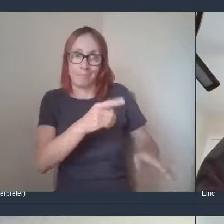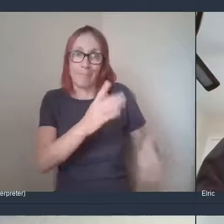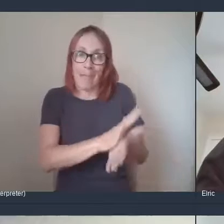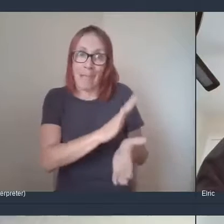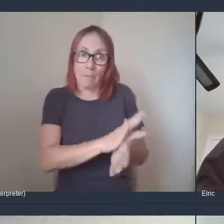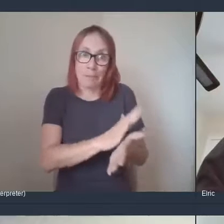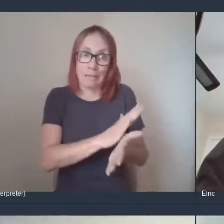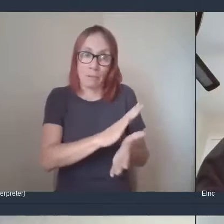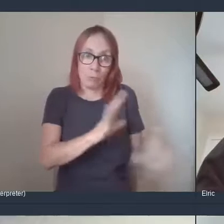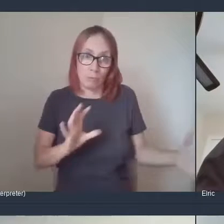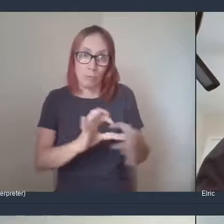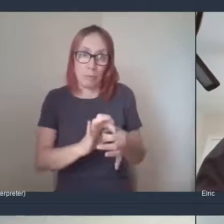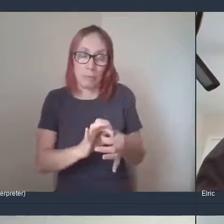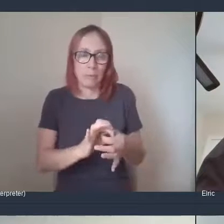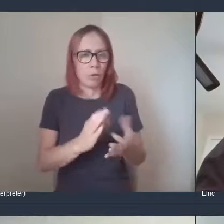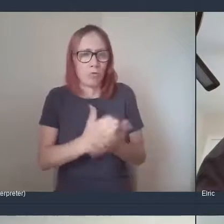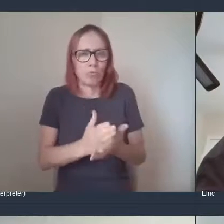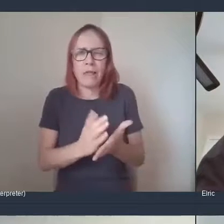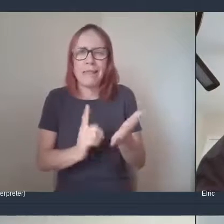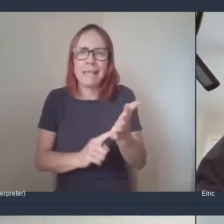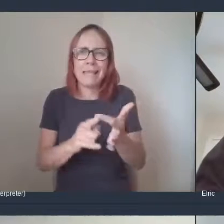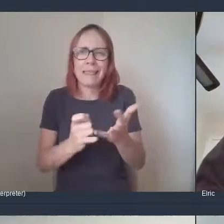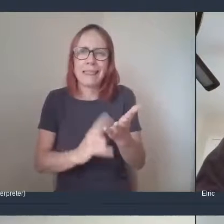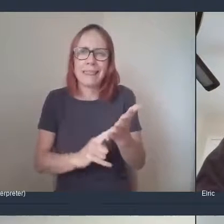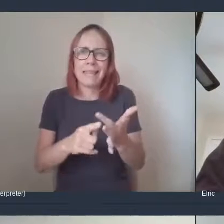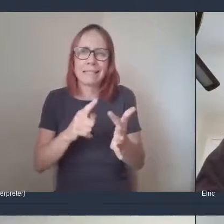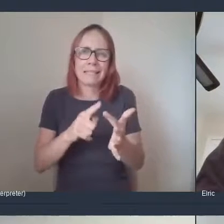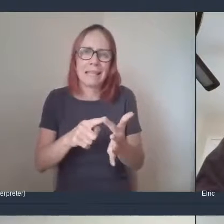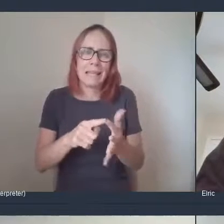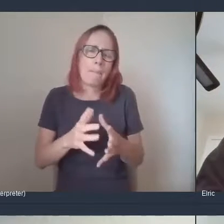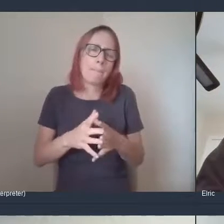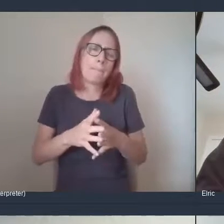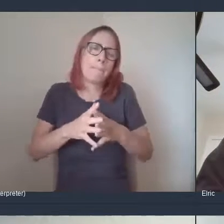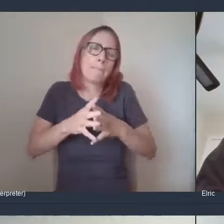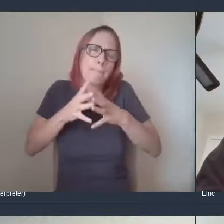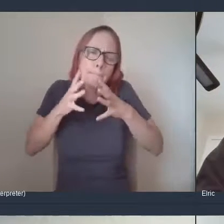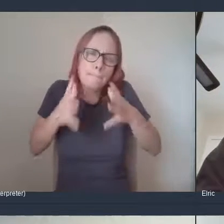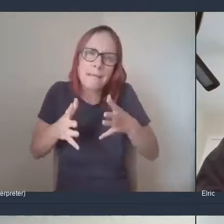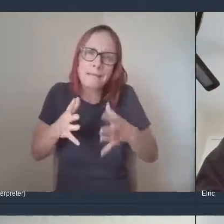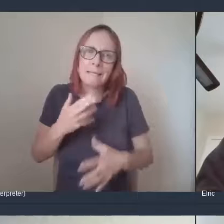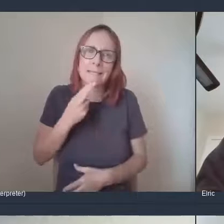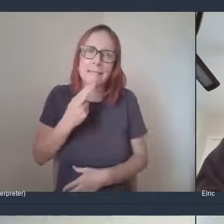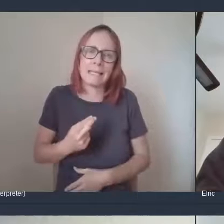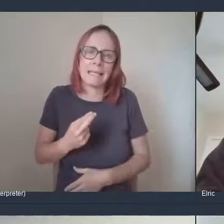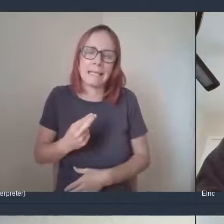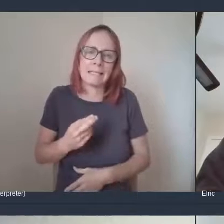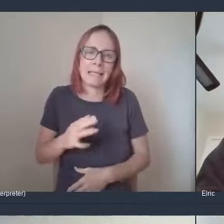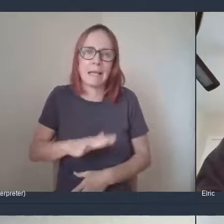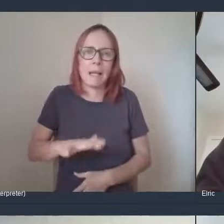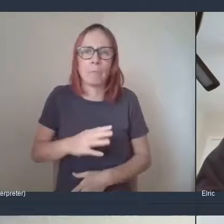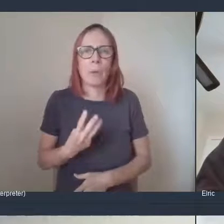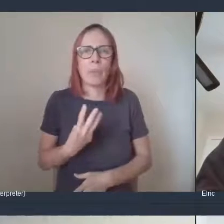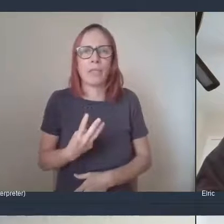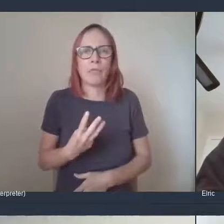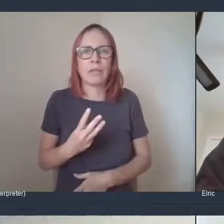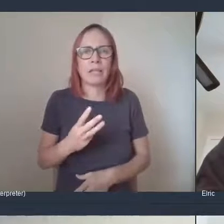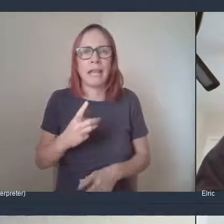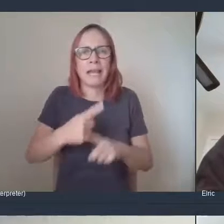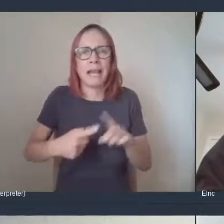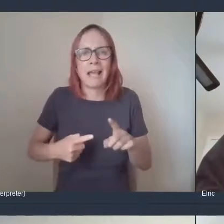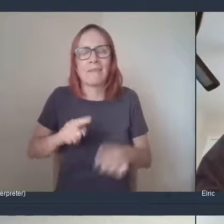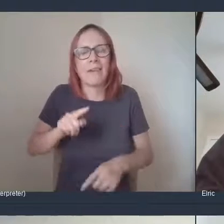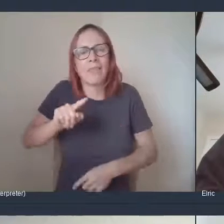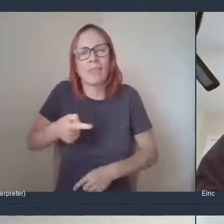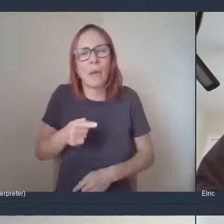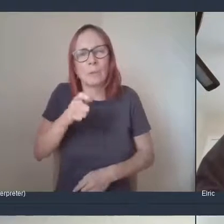something like this in Lesley. It's a very small village with about three and a half thousand people, but it's also a very, very deprived